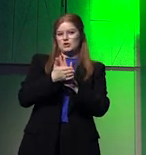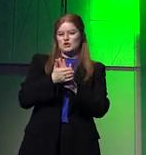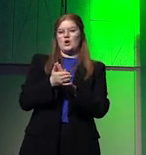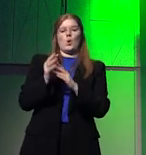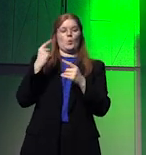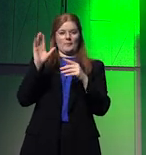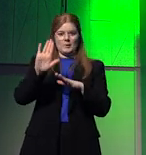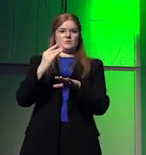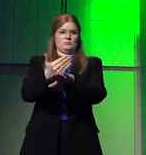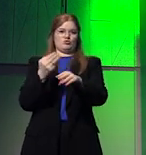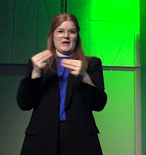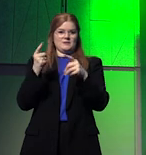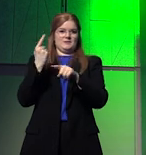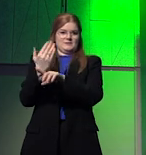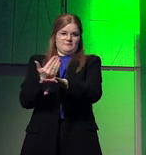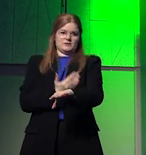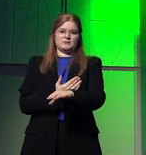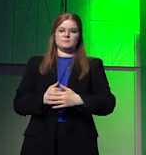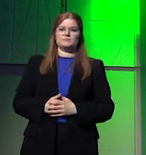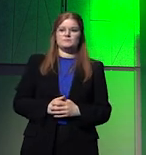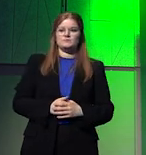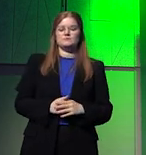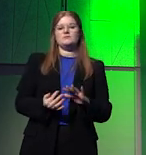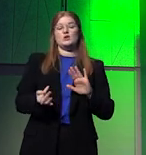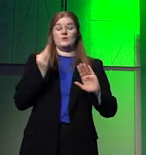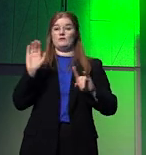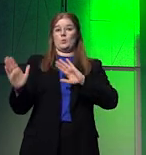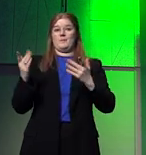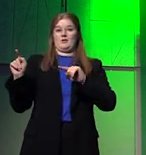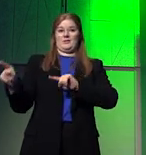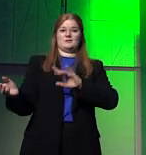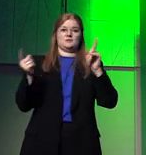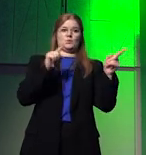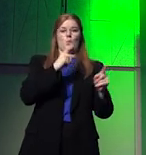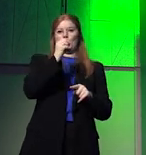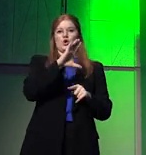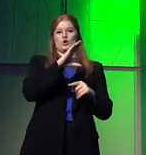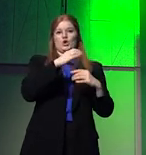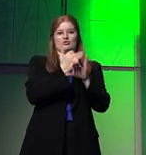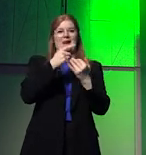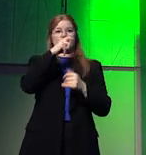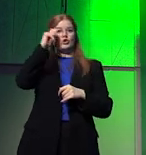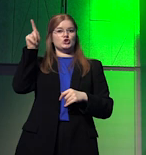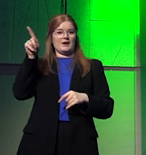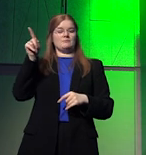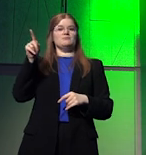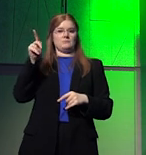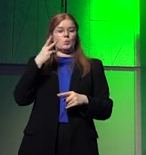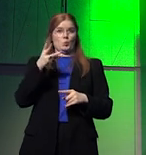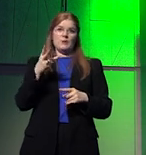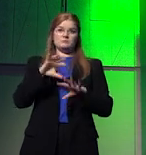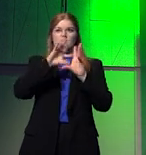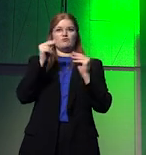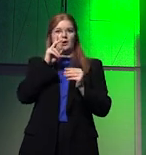fragmentation that I'm talking about. And by contrast, a country like Russia will relatively